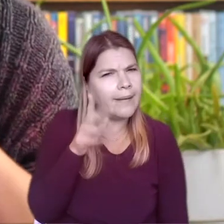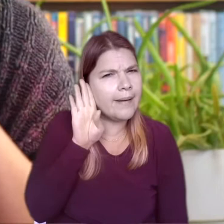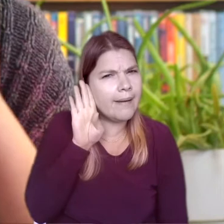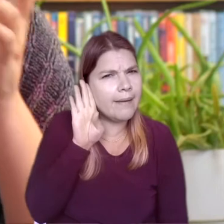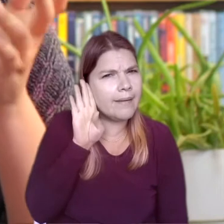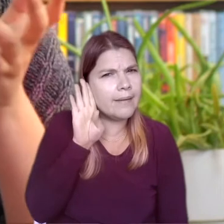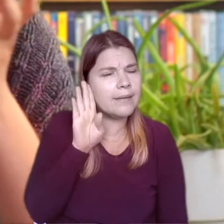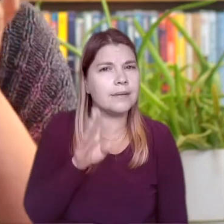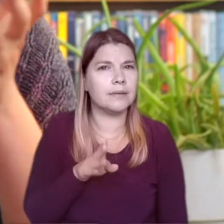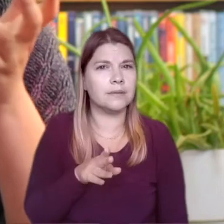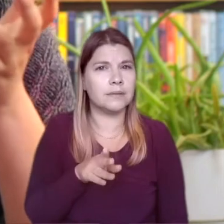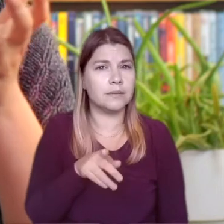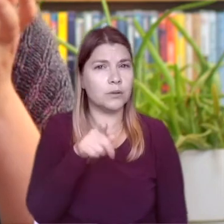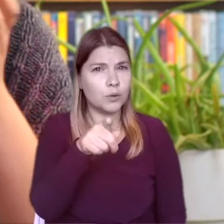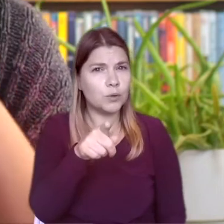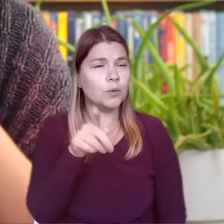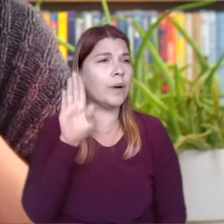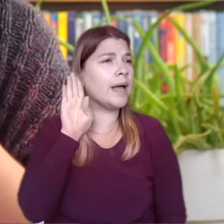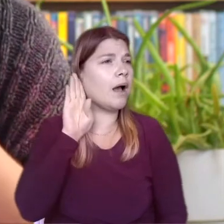Can you hear other people talking?